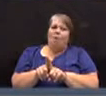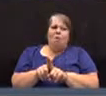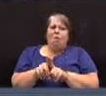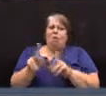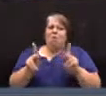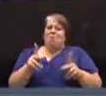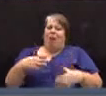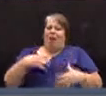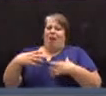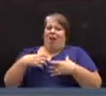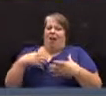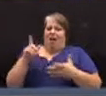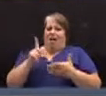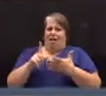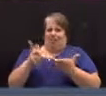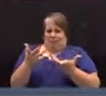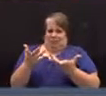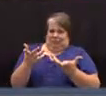against increased expenses.